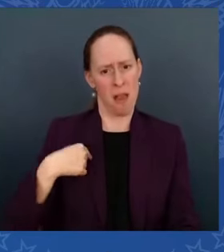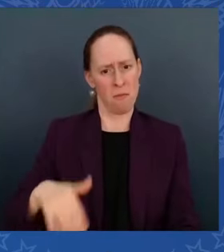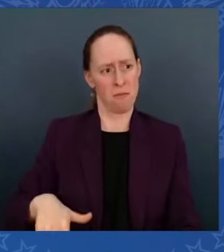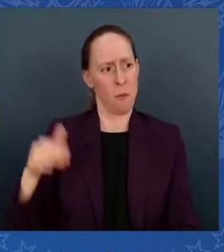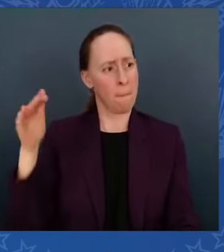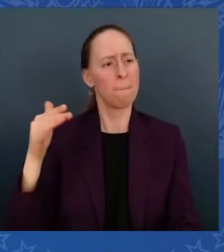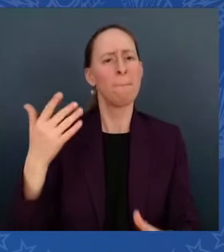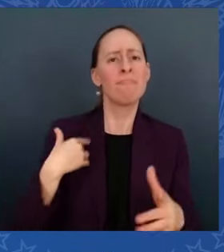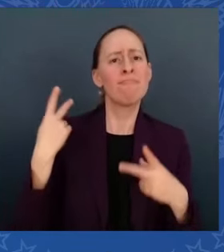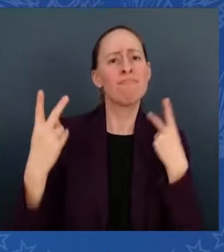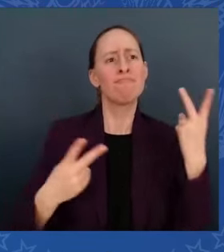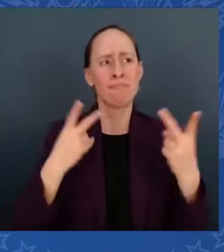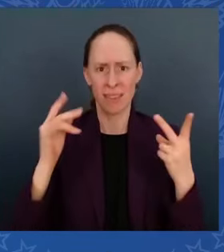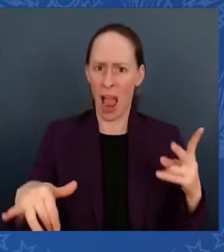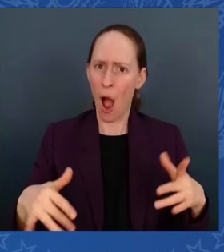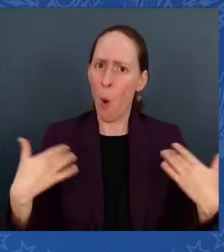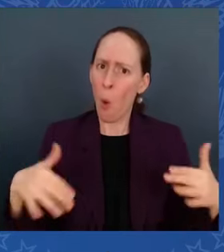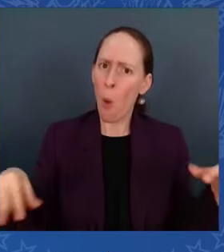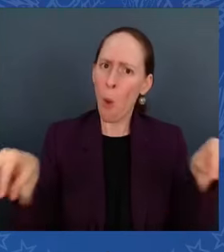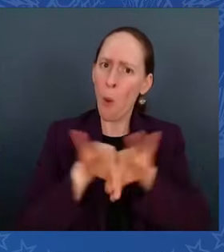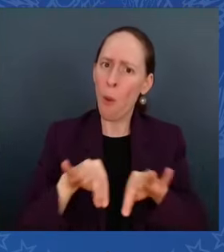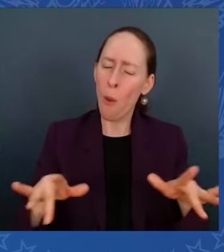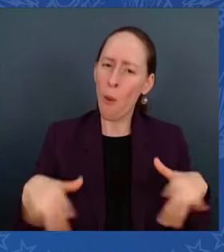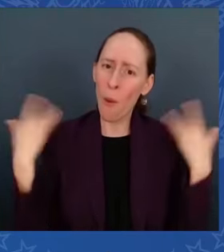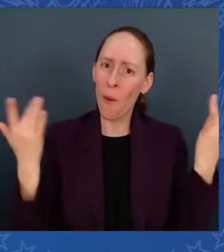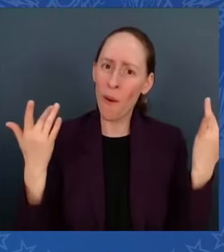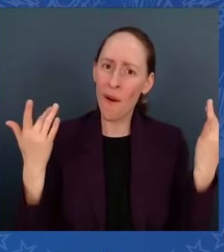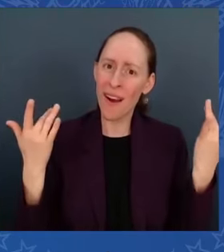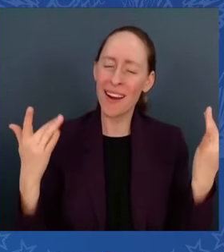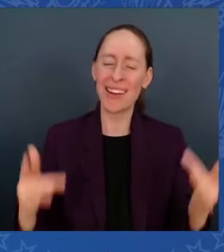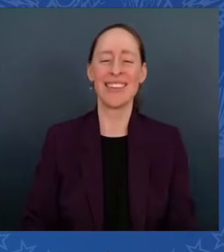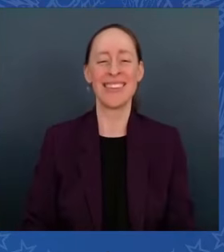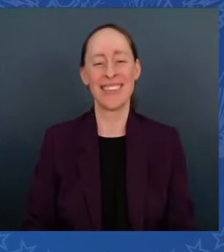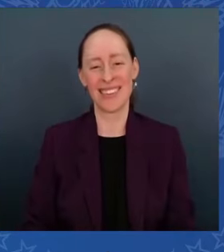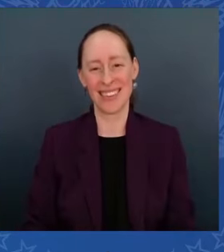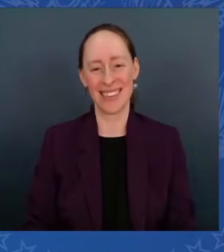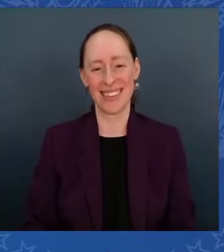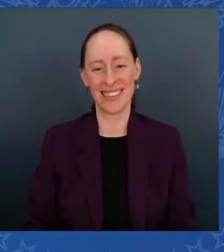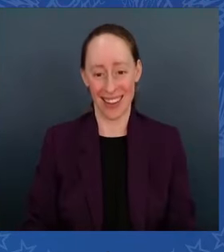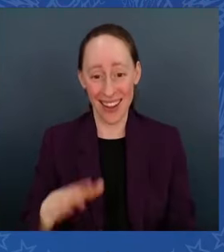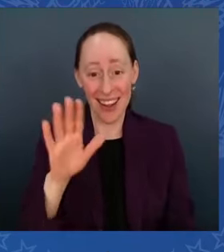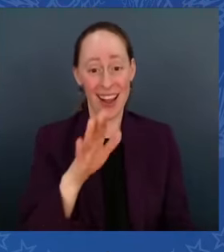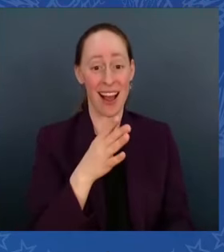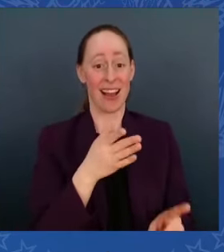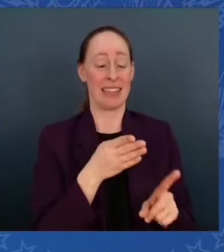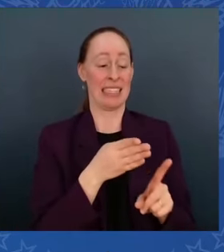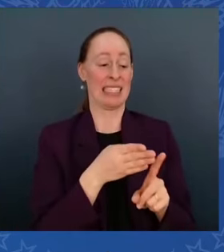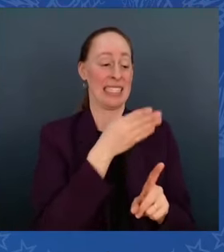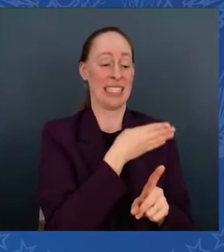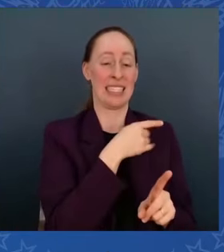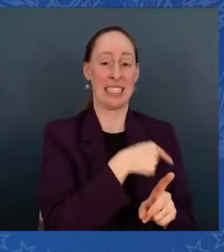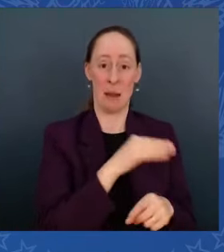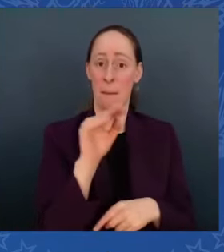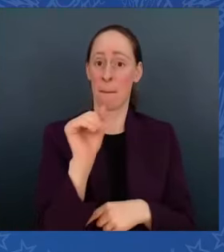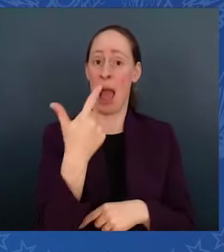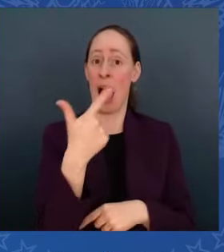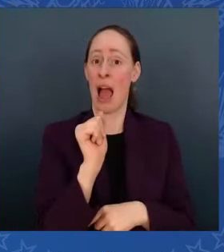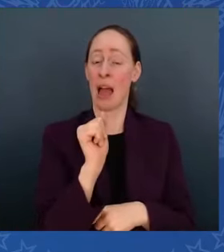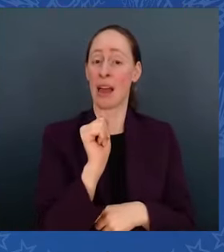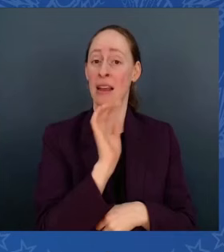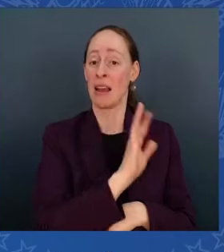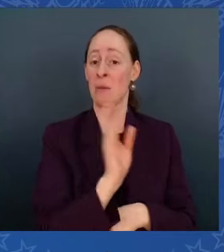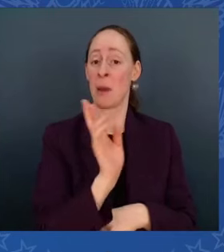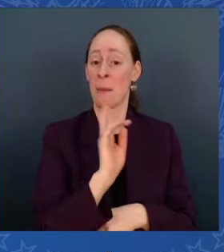Look, my predecessors and my MAGA Republican allies — his allies — have a very different view. Every